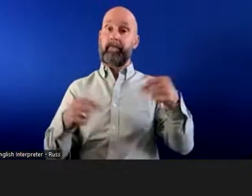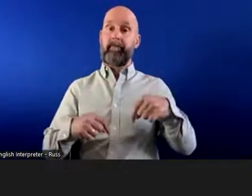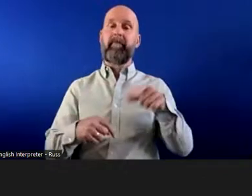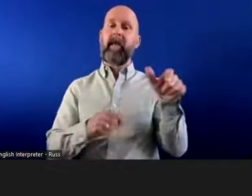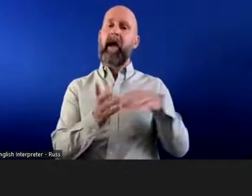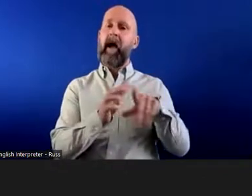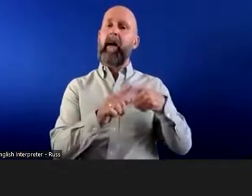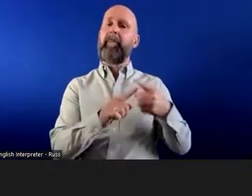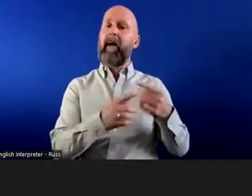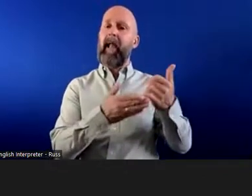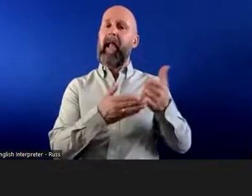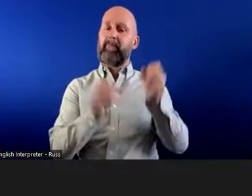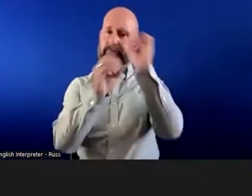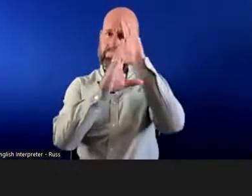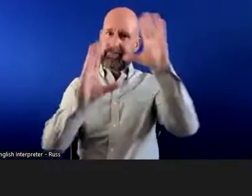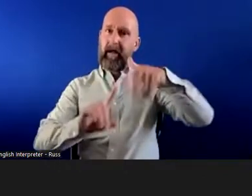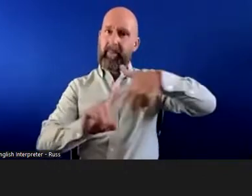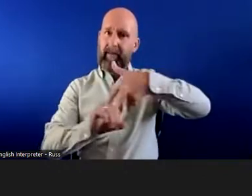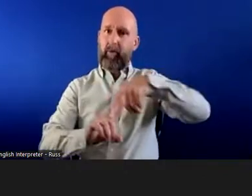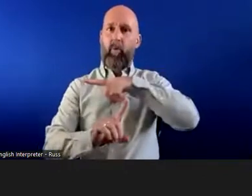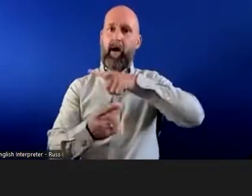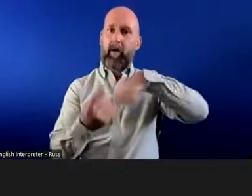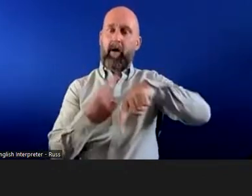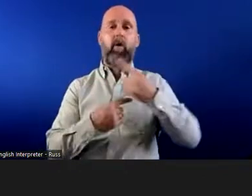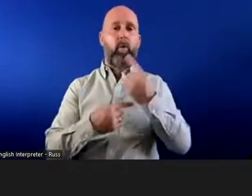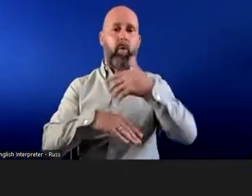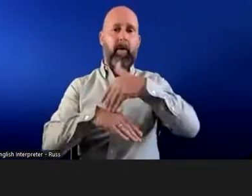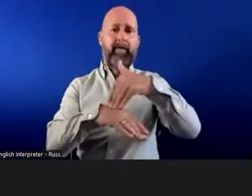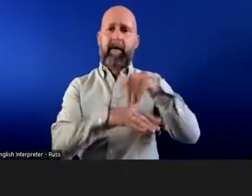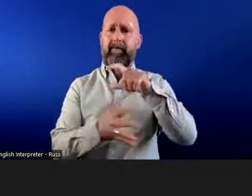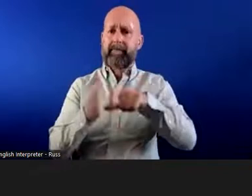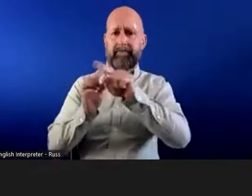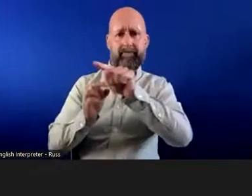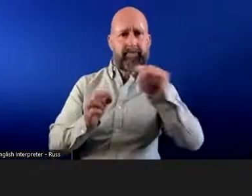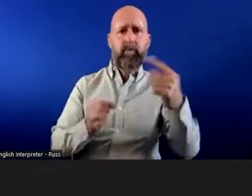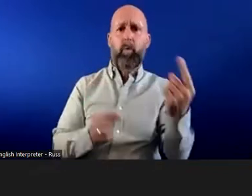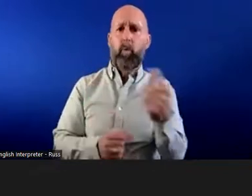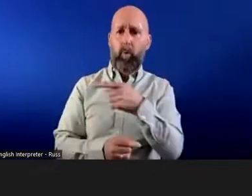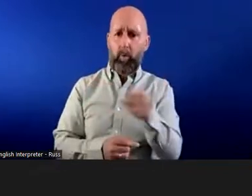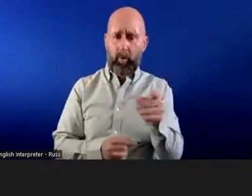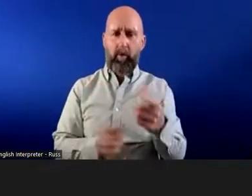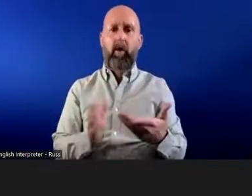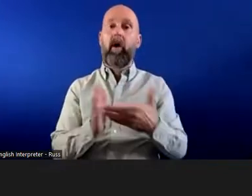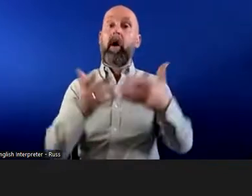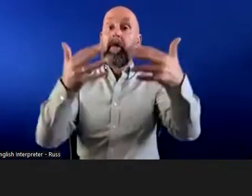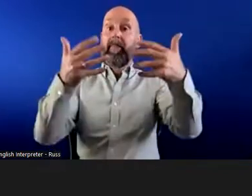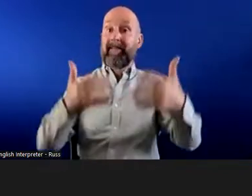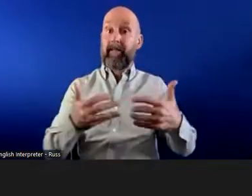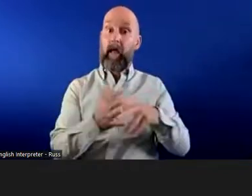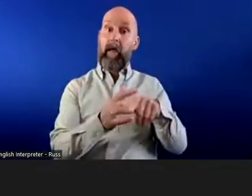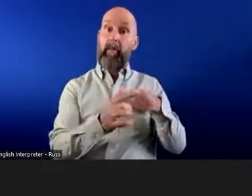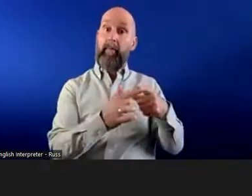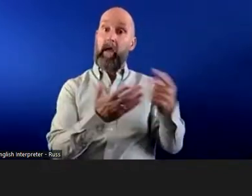that Mike has very helpfully set out the background in terms of who is affected by disability and the statistics that Mike has